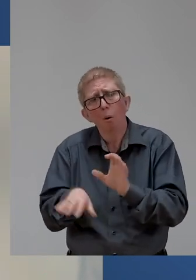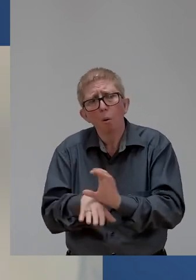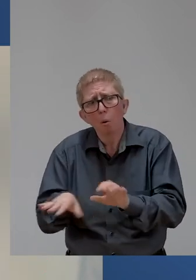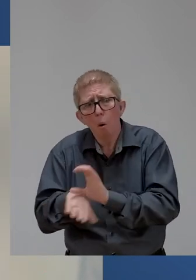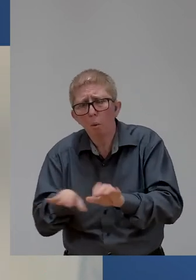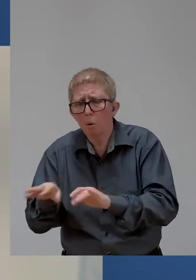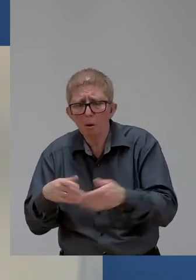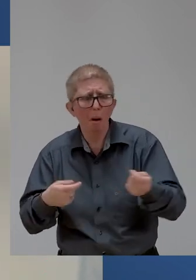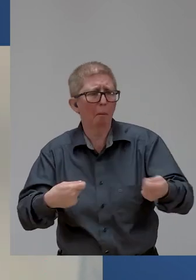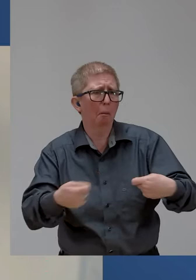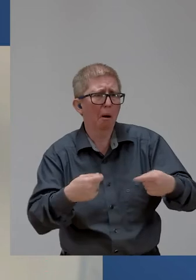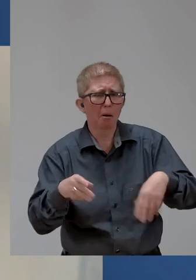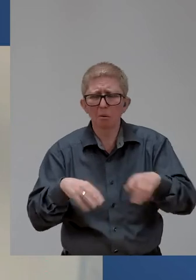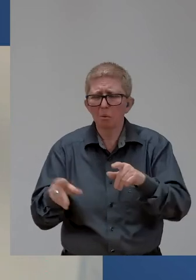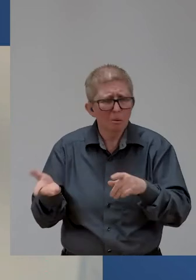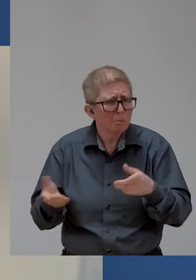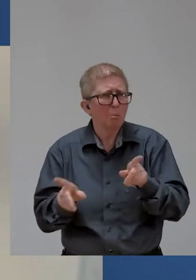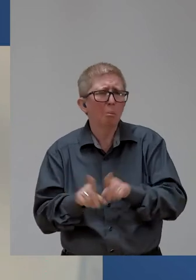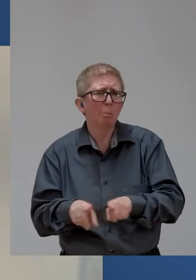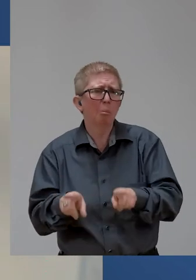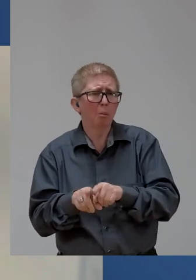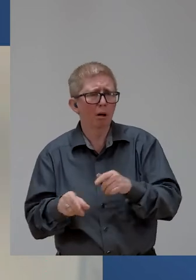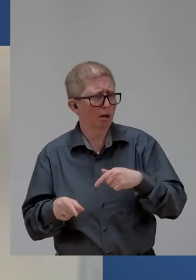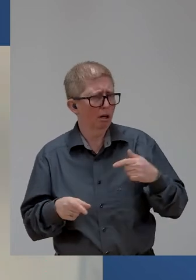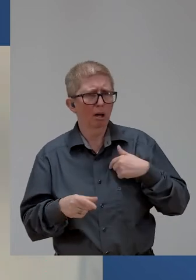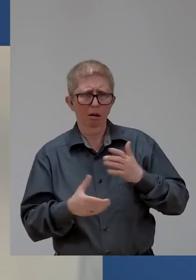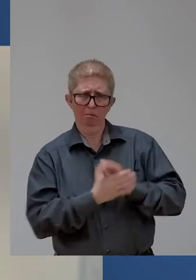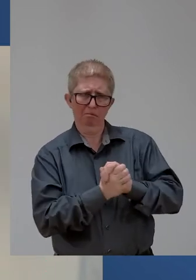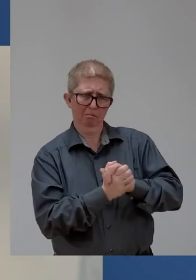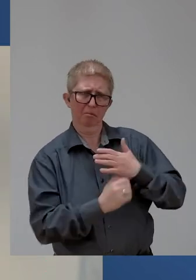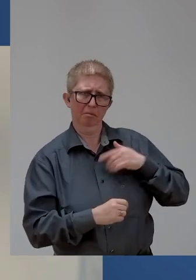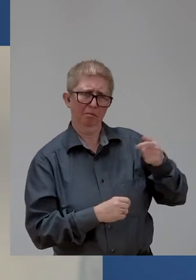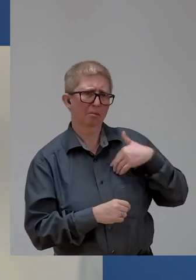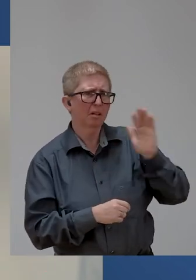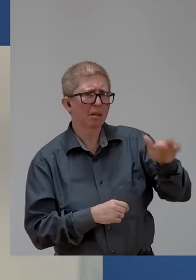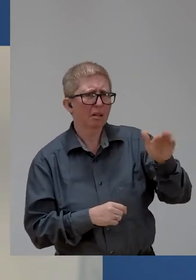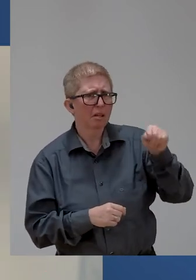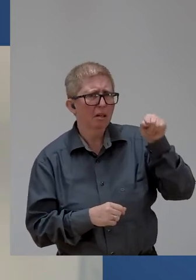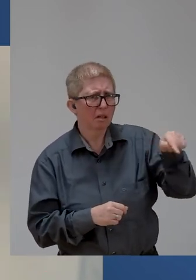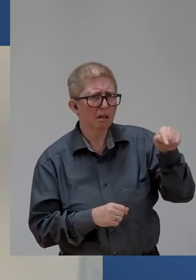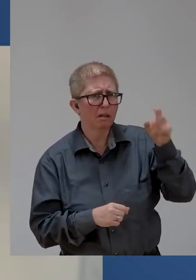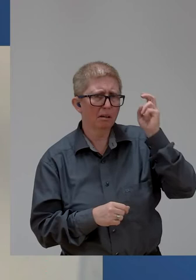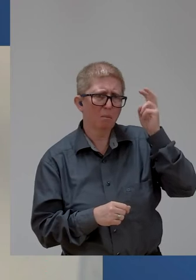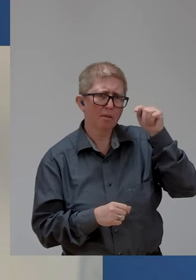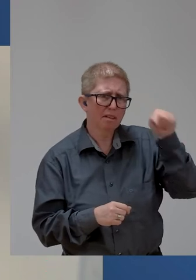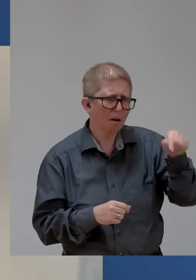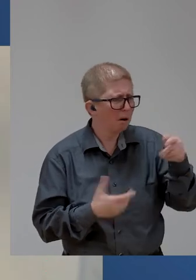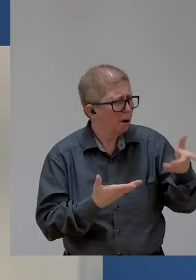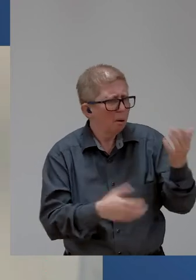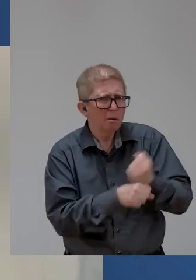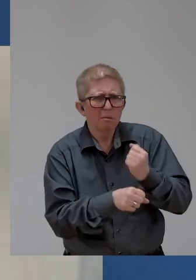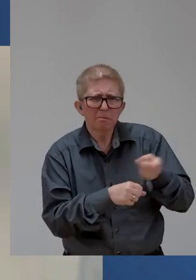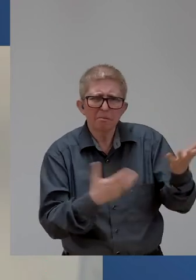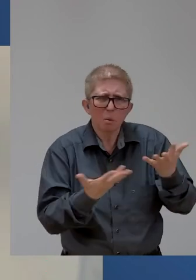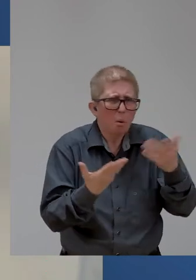head of a DPO who became a close friend why this was the case. Oh, it's simple, he said. Here, the only faculty accessible to wheelchair users